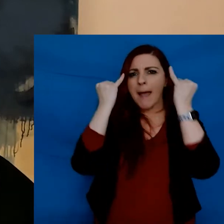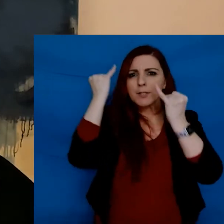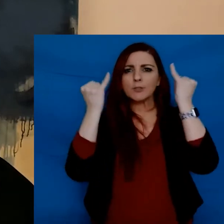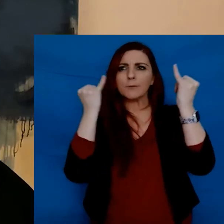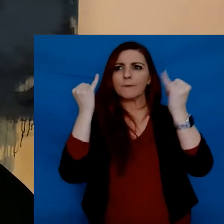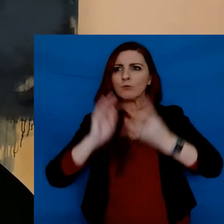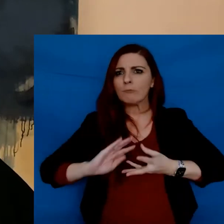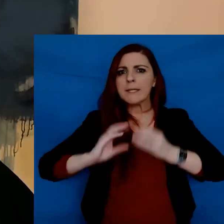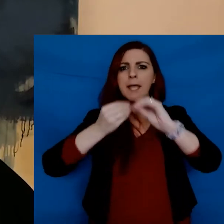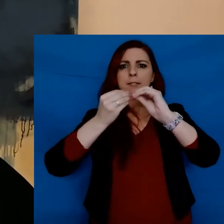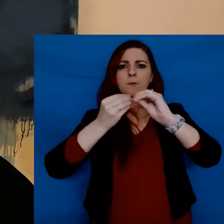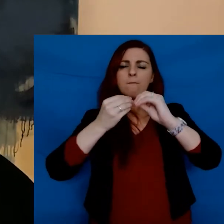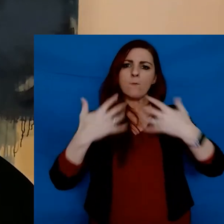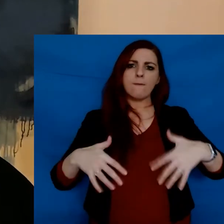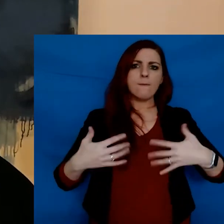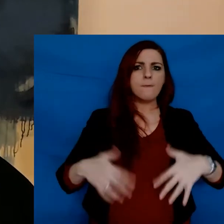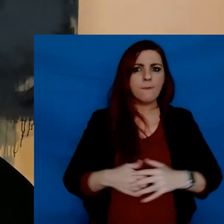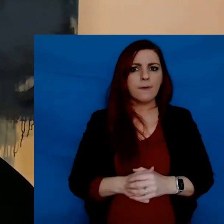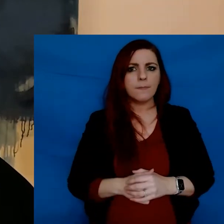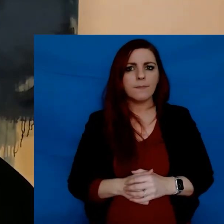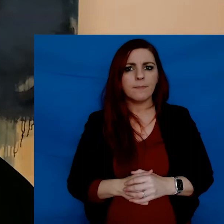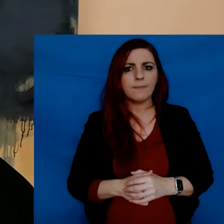Imaginative, creative and ambitious ideas.